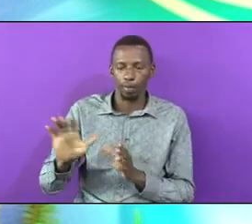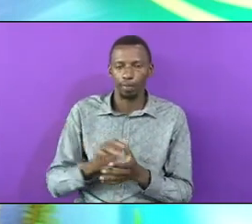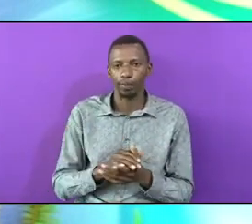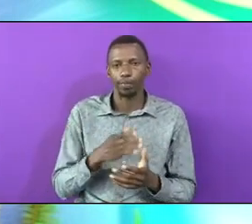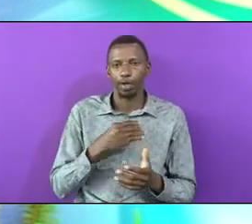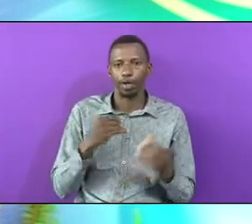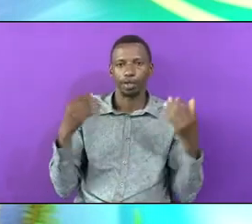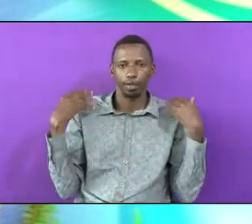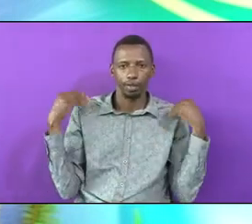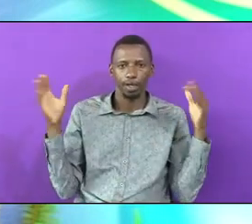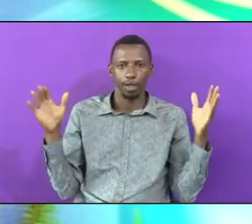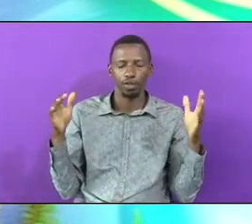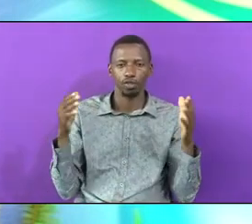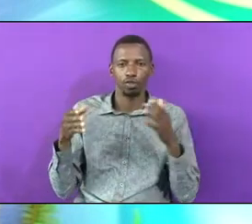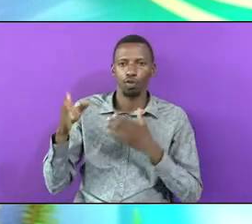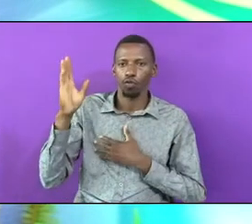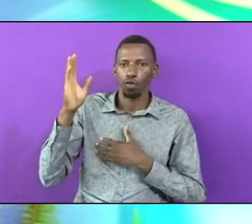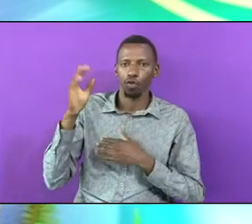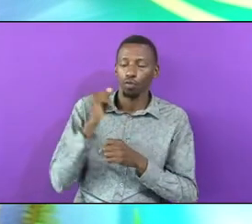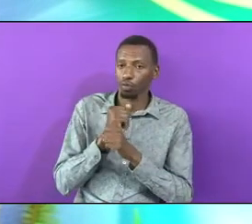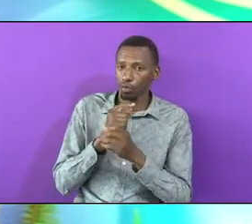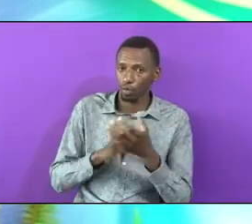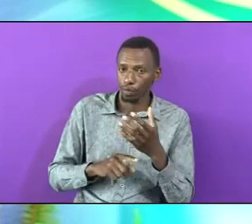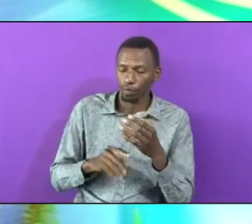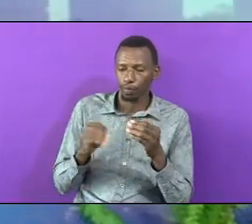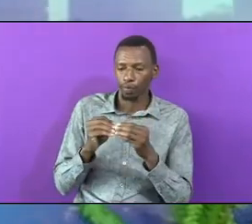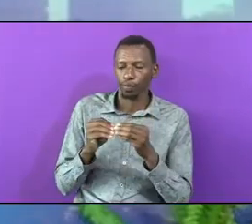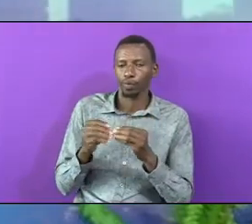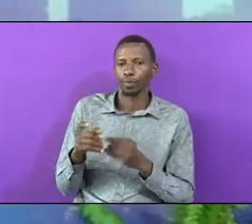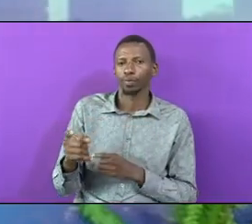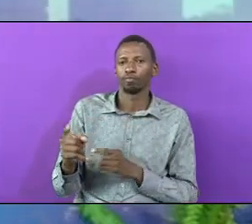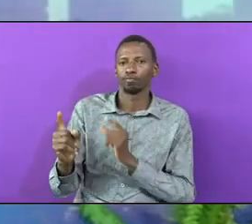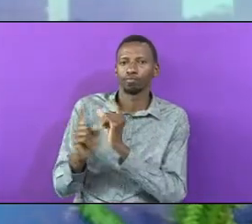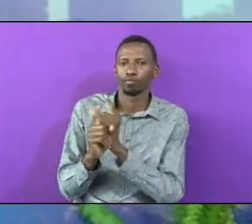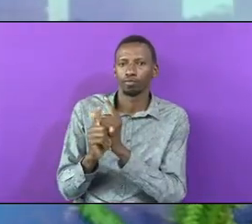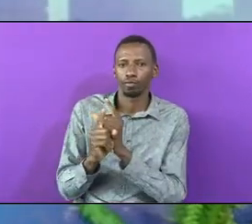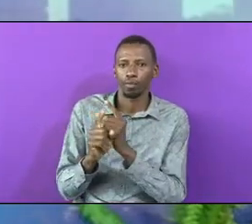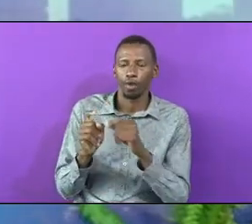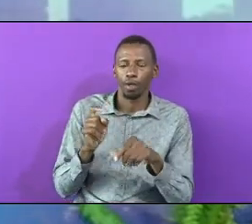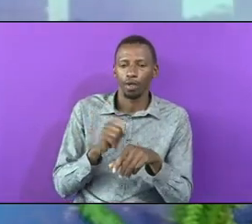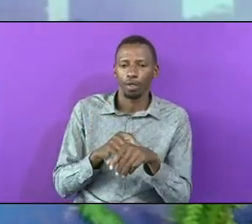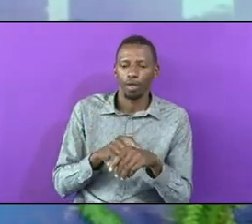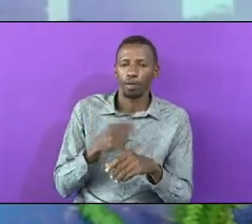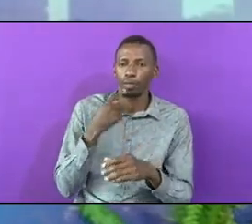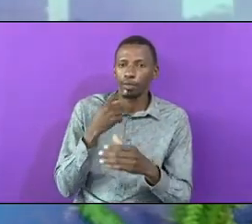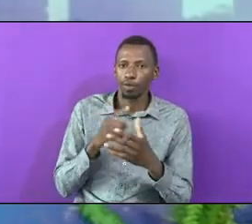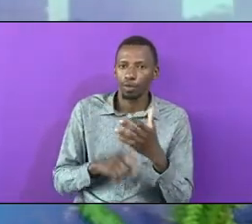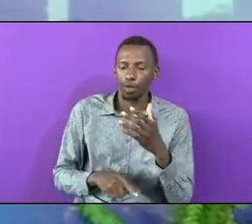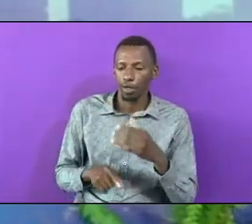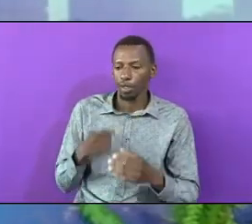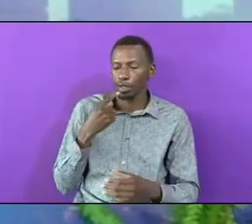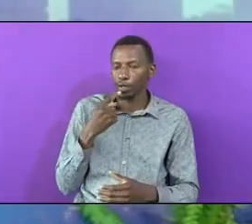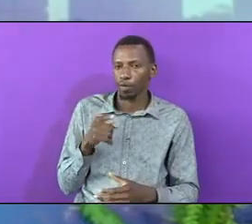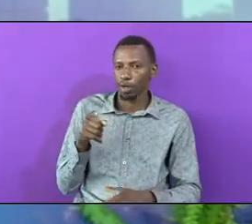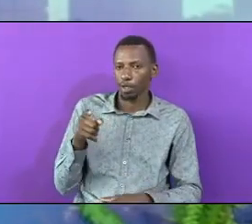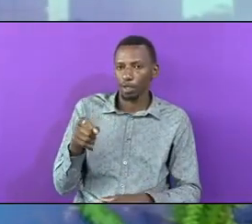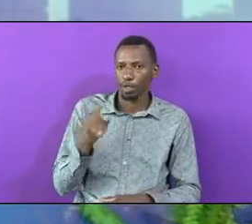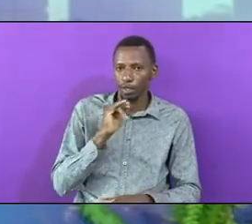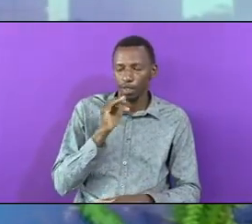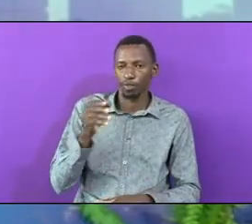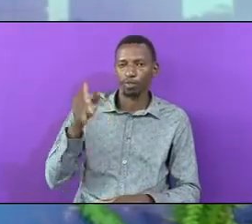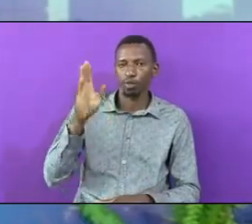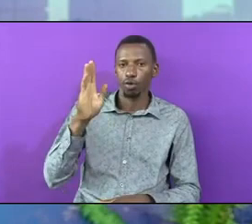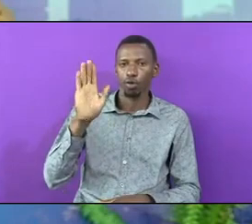Angel Of God Did What Met Him When Jacobo Saw Them He Said This Is God's Word Come